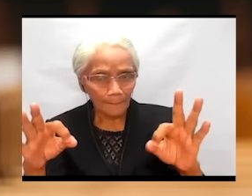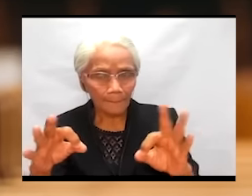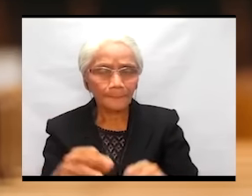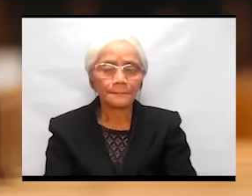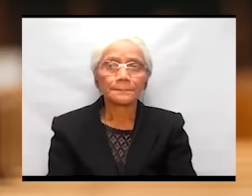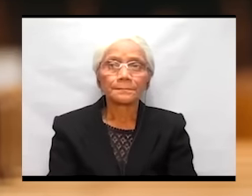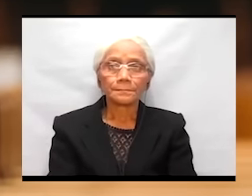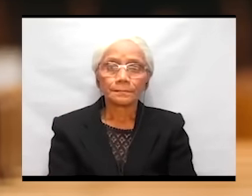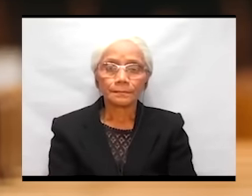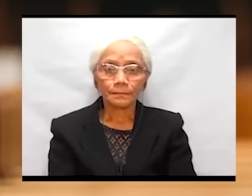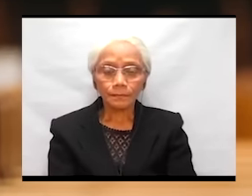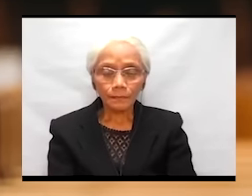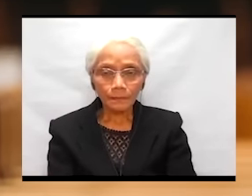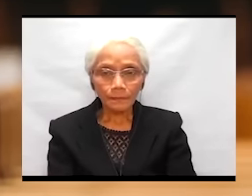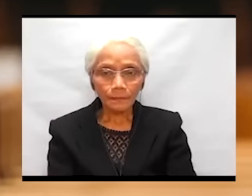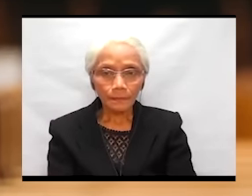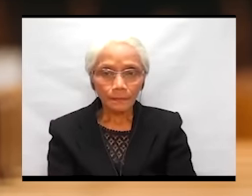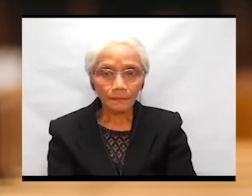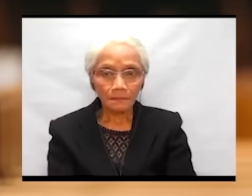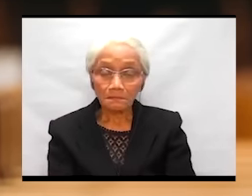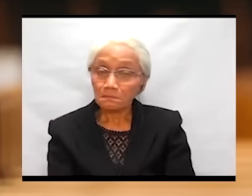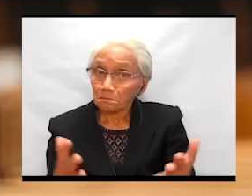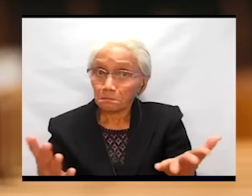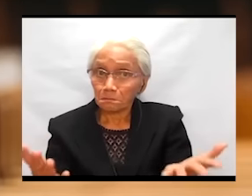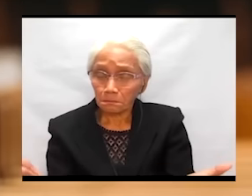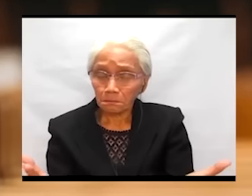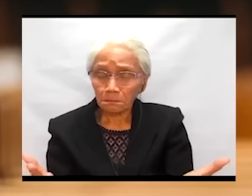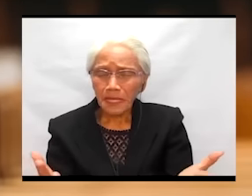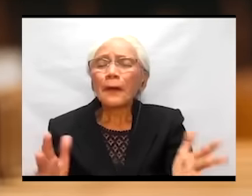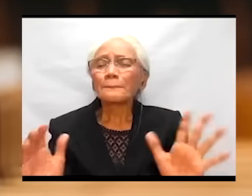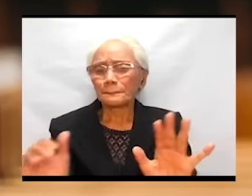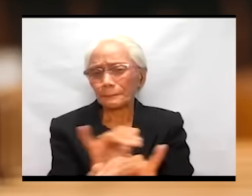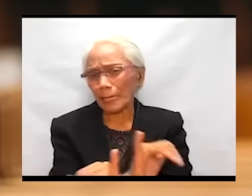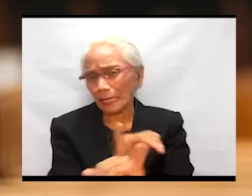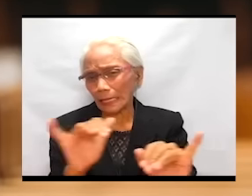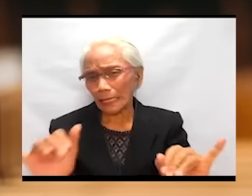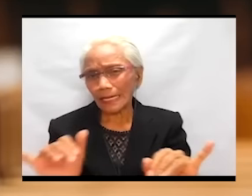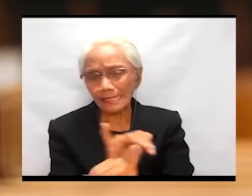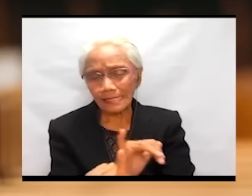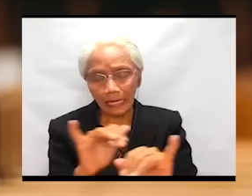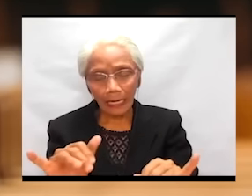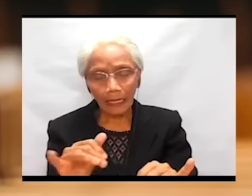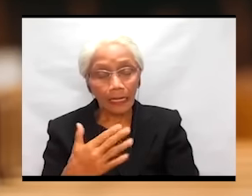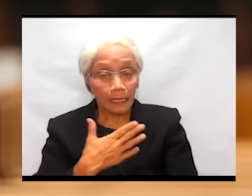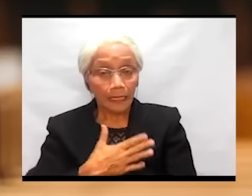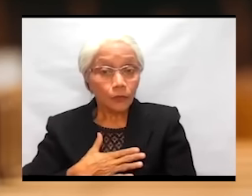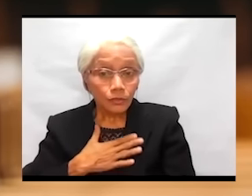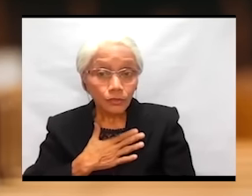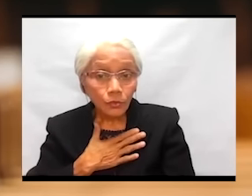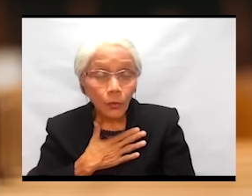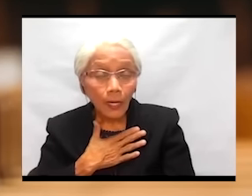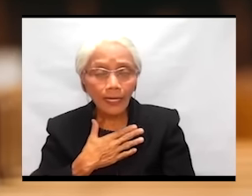Kaya parang may kagustuhan na sana hindi na lang kami umalis sa